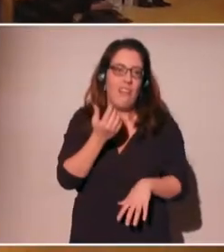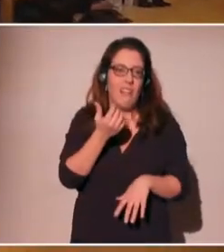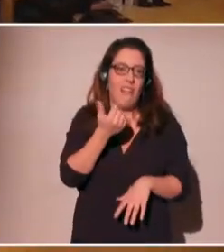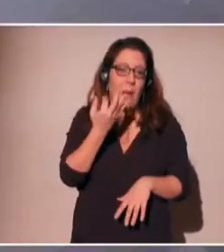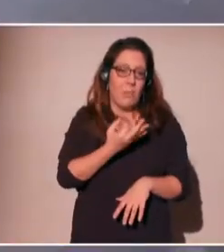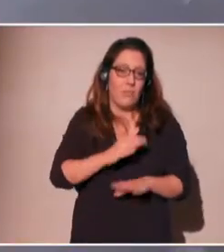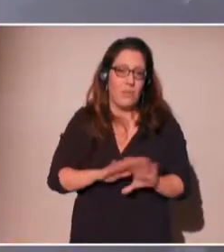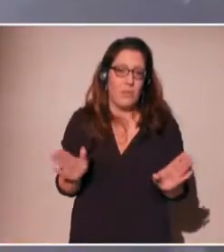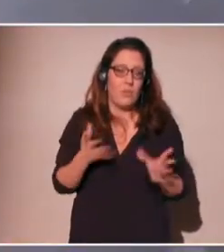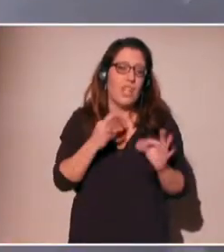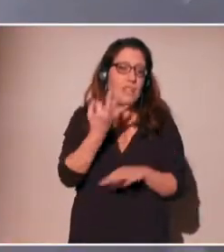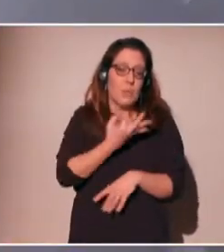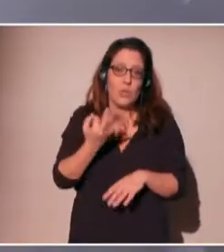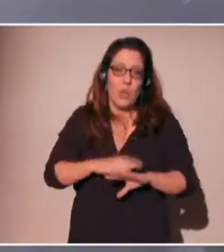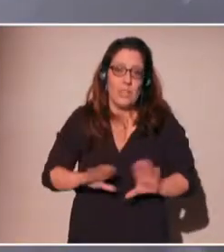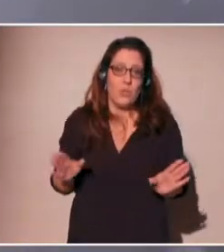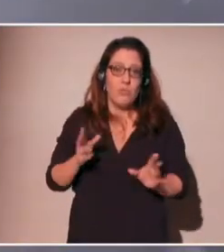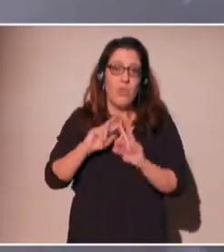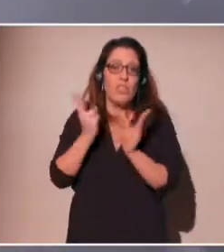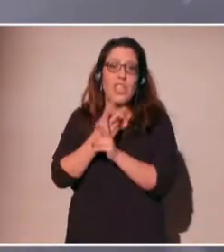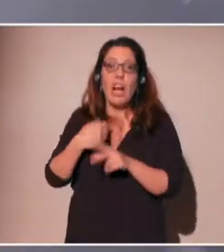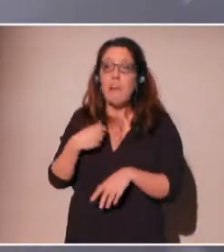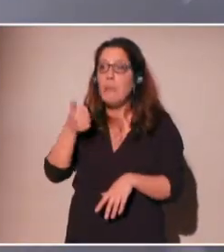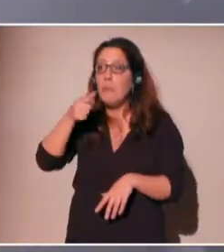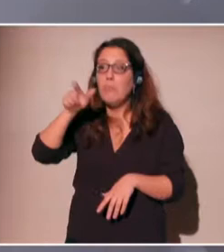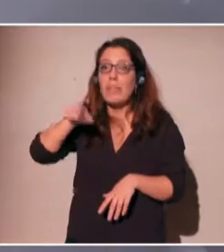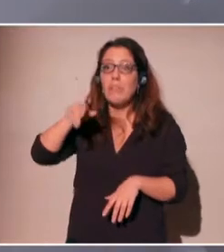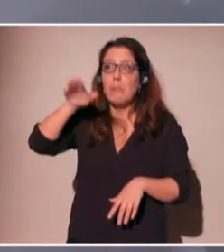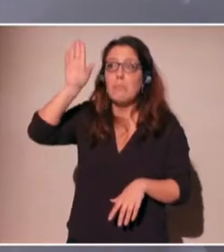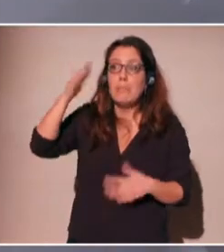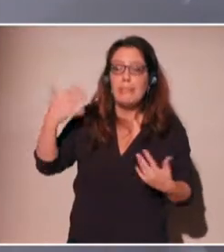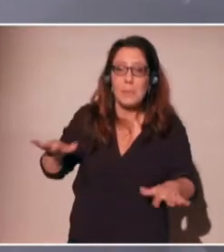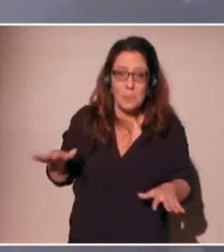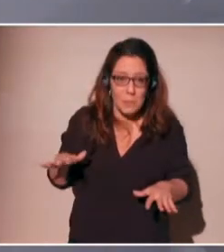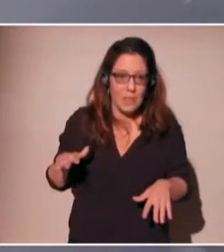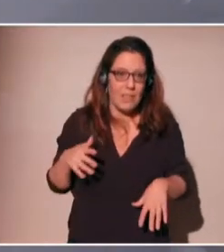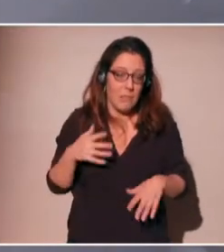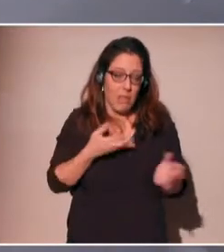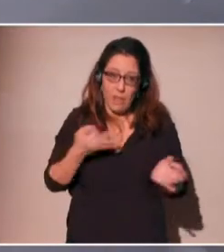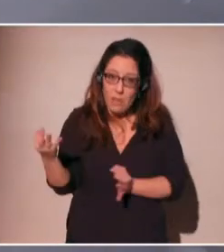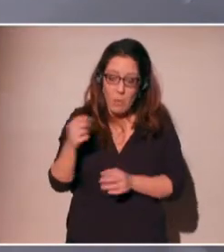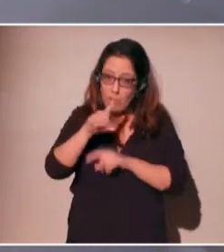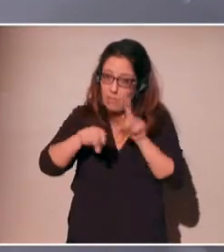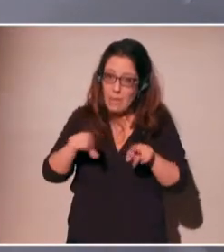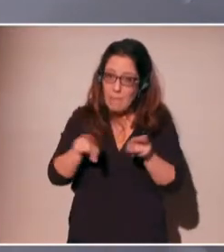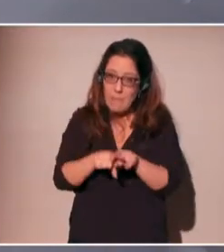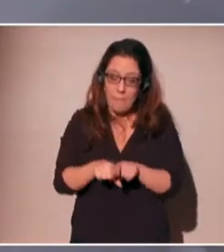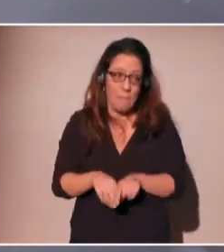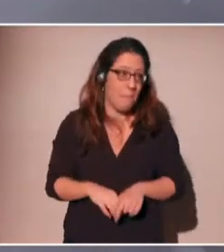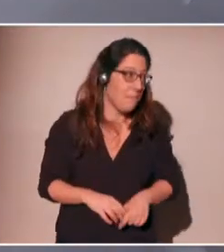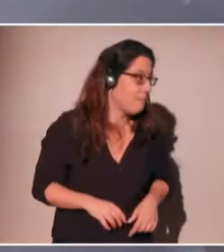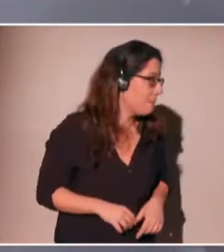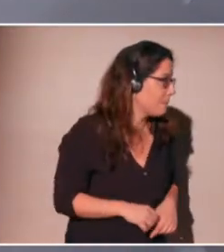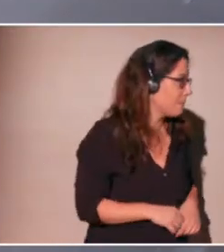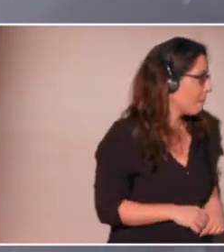of ten. But usually there's only one or two hands that go up when I ask that sort of question. I ask this question many times in